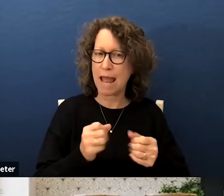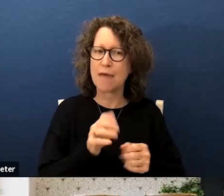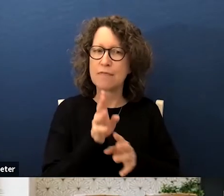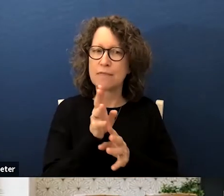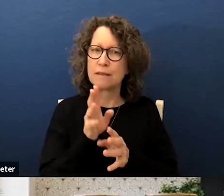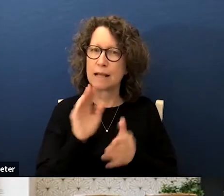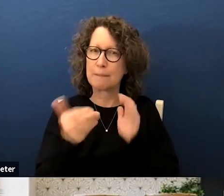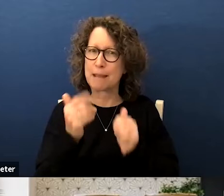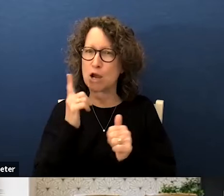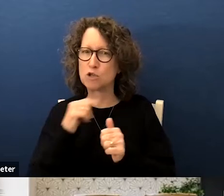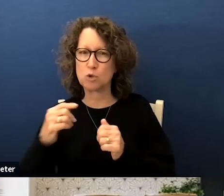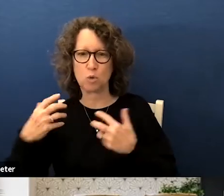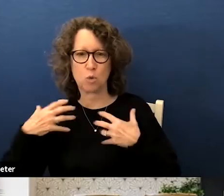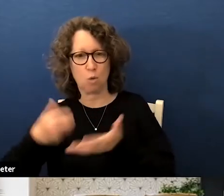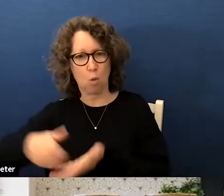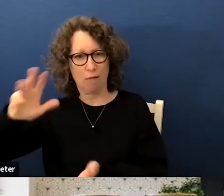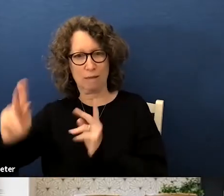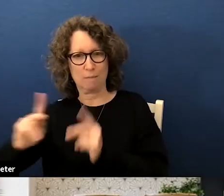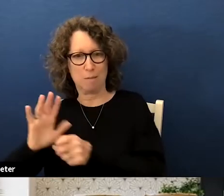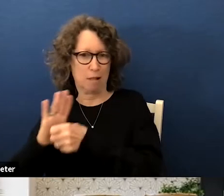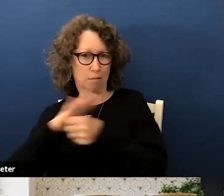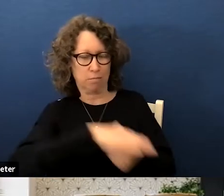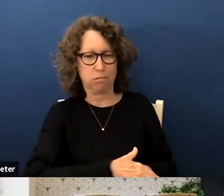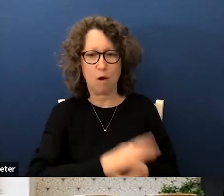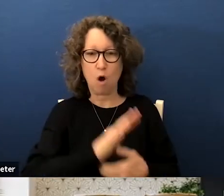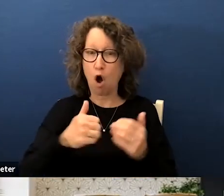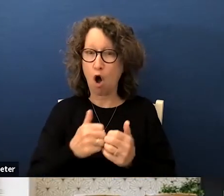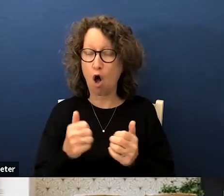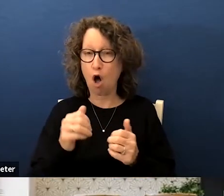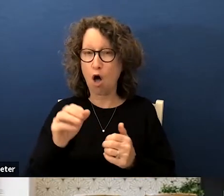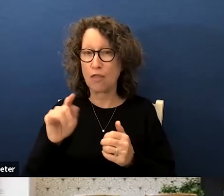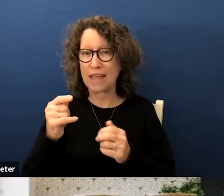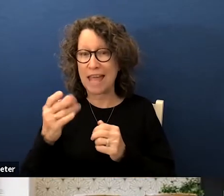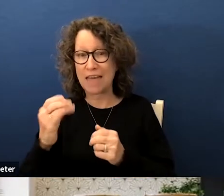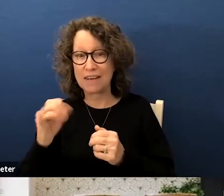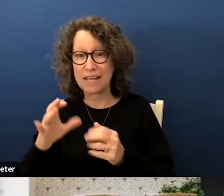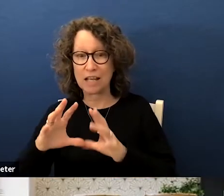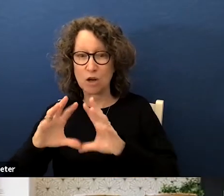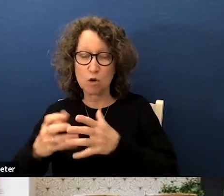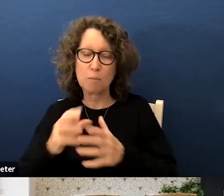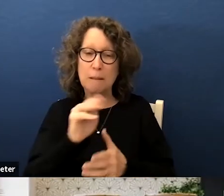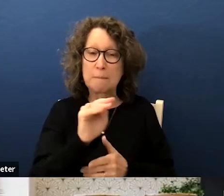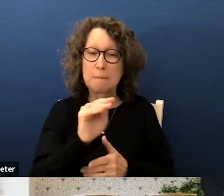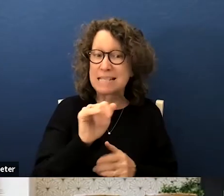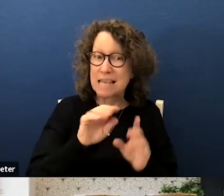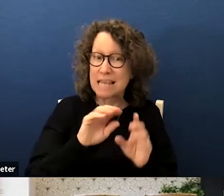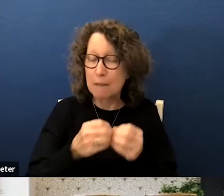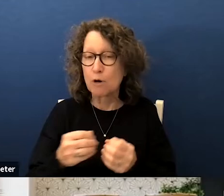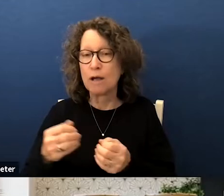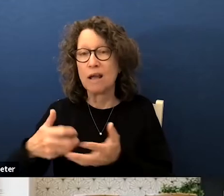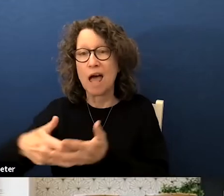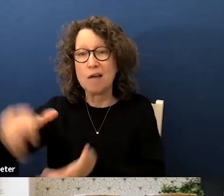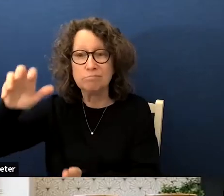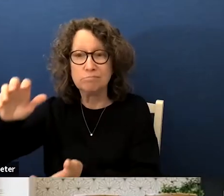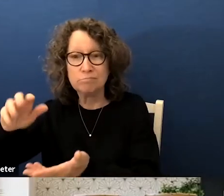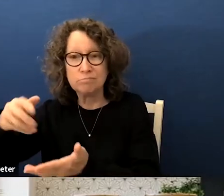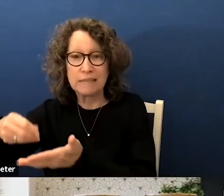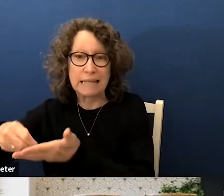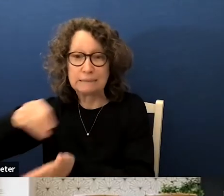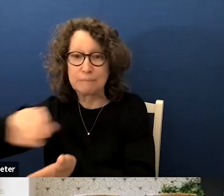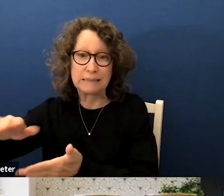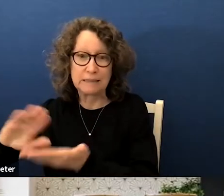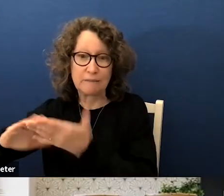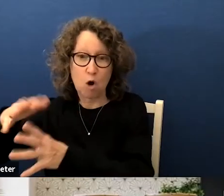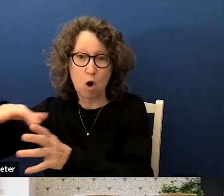counterparts it makes no sense to group wealthy affluent communities like the mesa neighborhood affluent multi-million dollar homes and homeowners